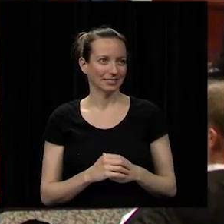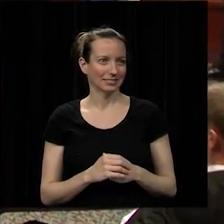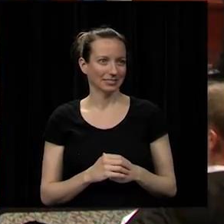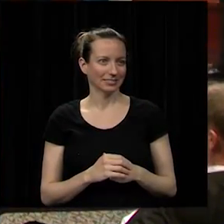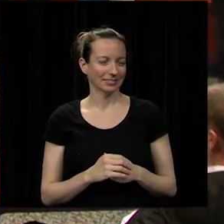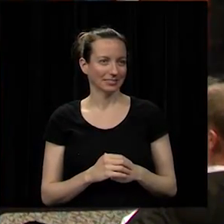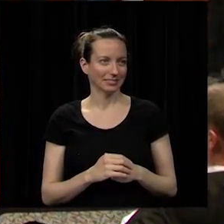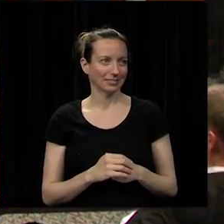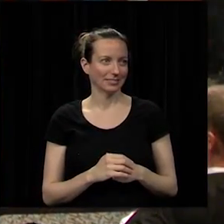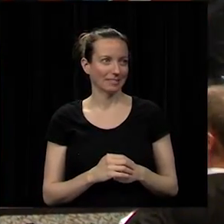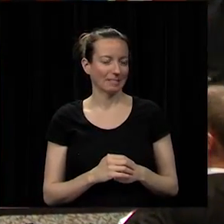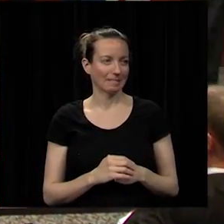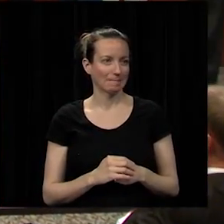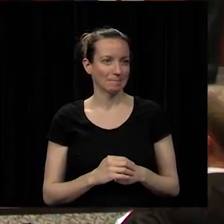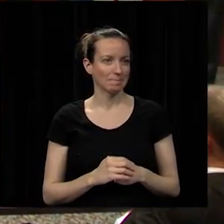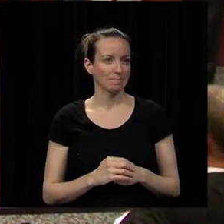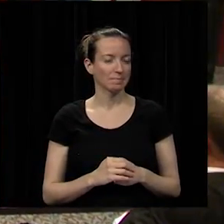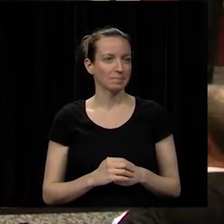We need the drill team help.